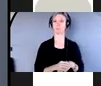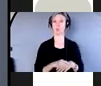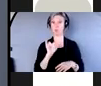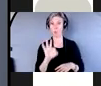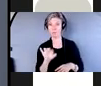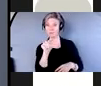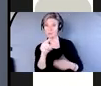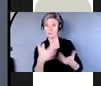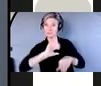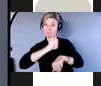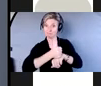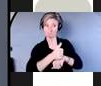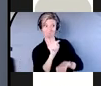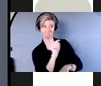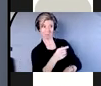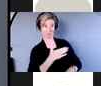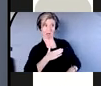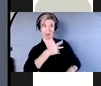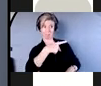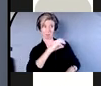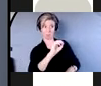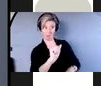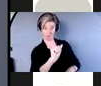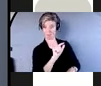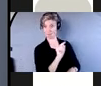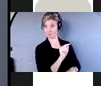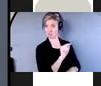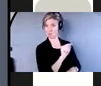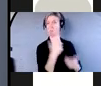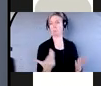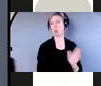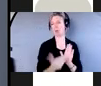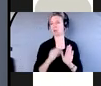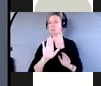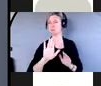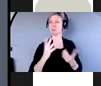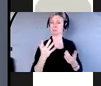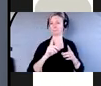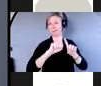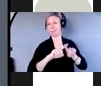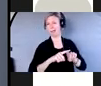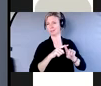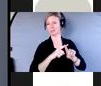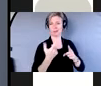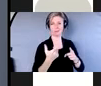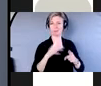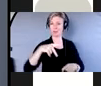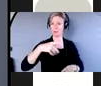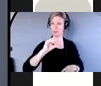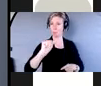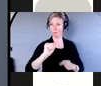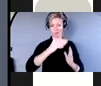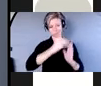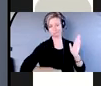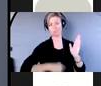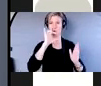managing your funds and you need, depending on how you've written up your power of attorney, you still have permission and access to that